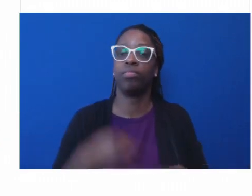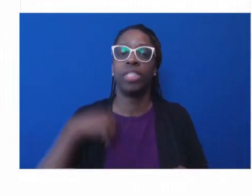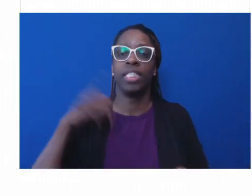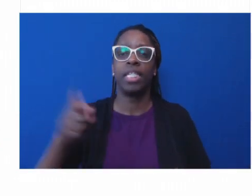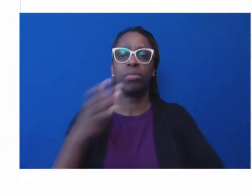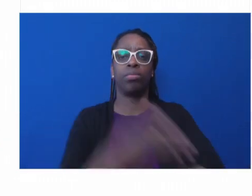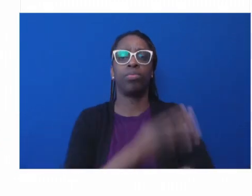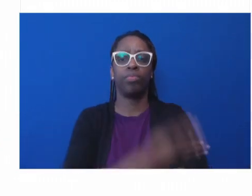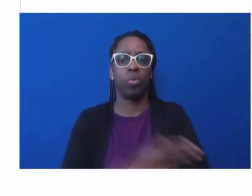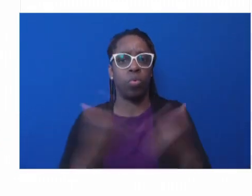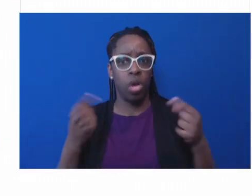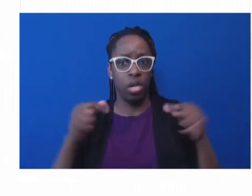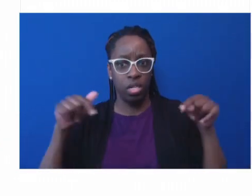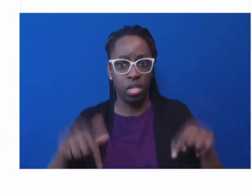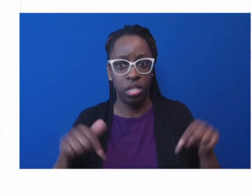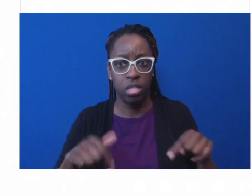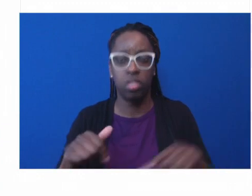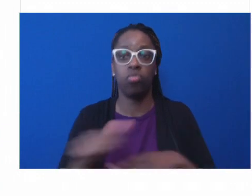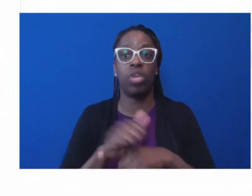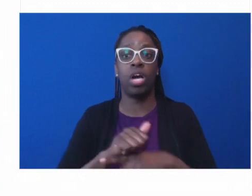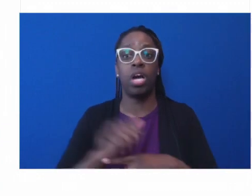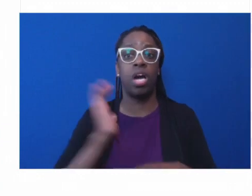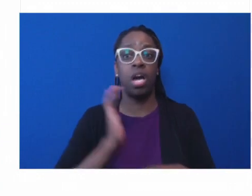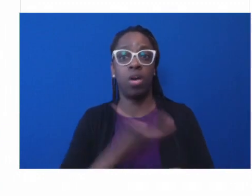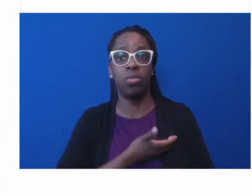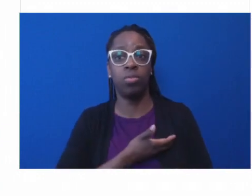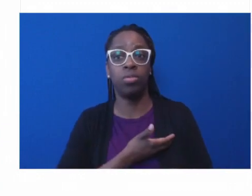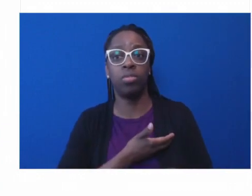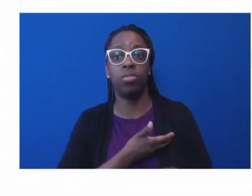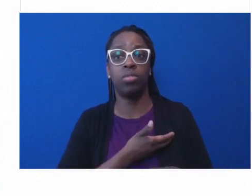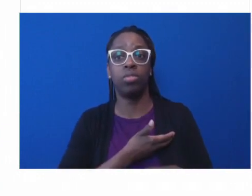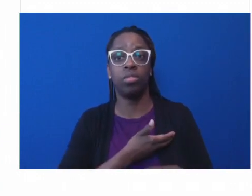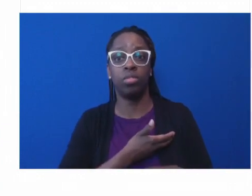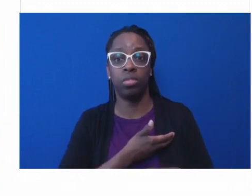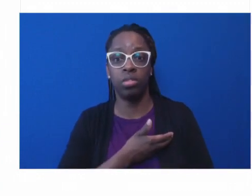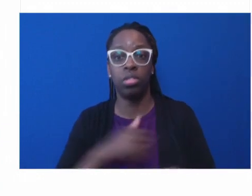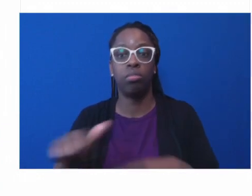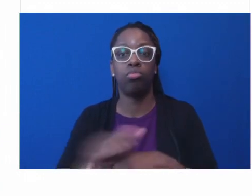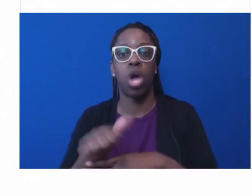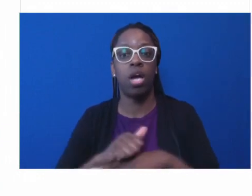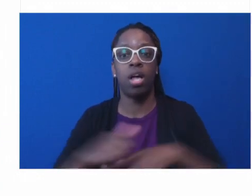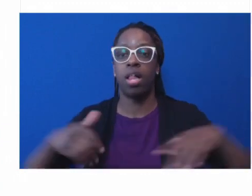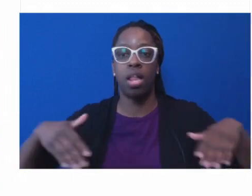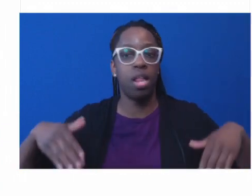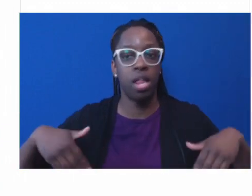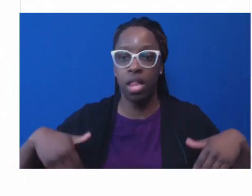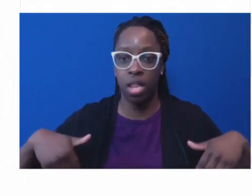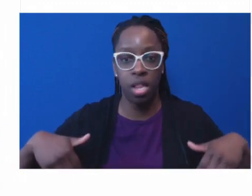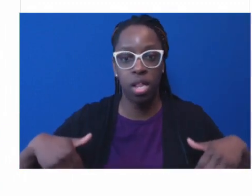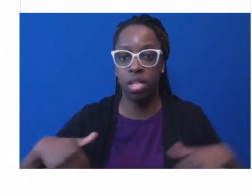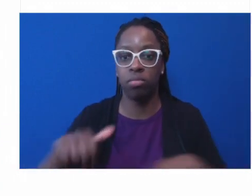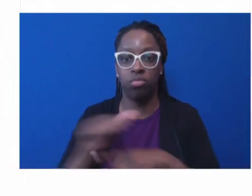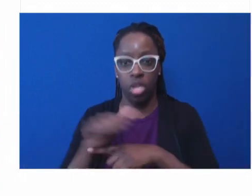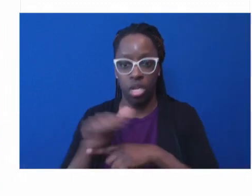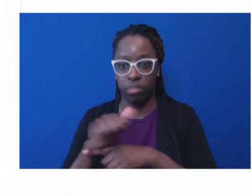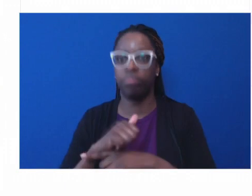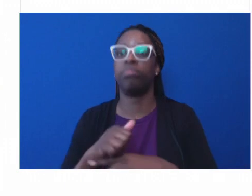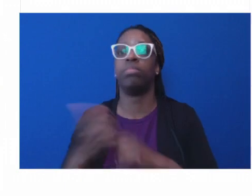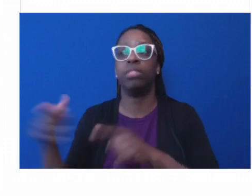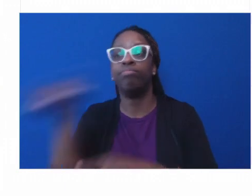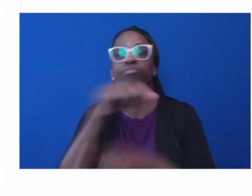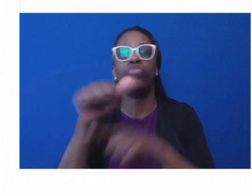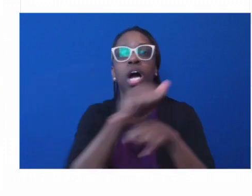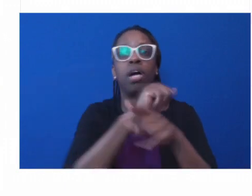skill sets. And we're not there. And so I really, truly believe part of the reason that we're where we are is because